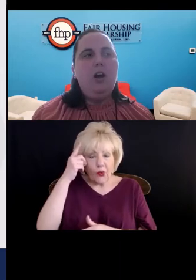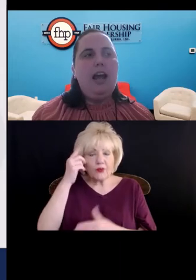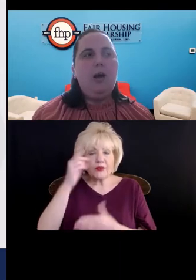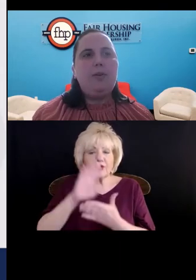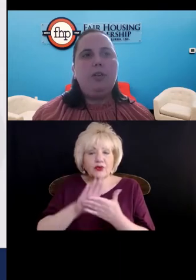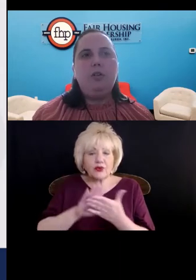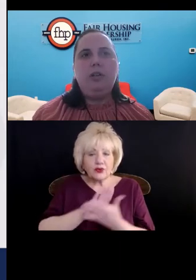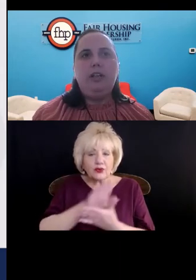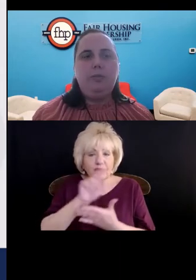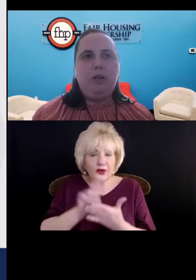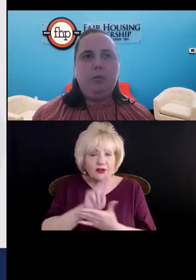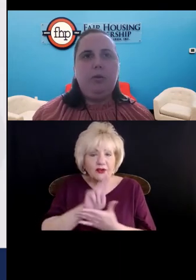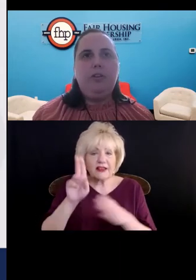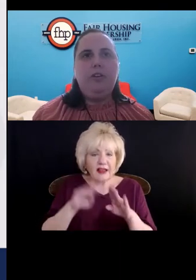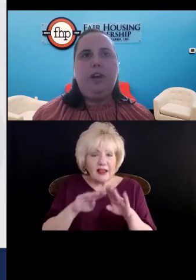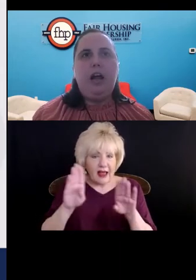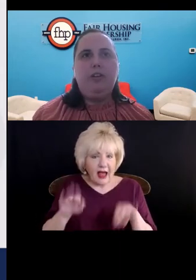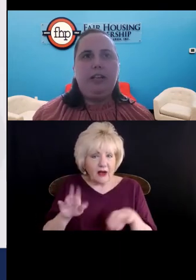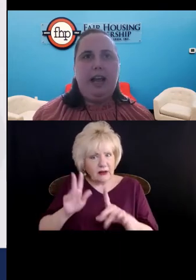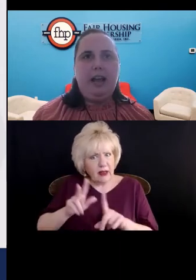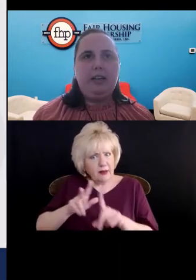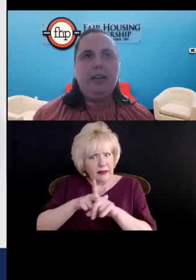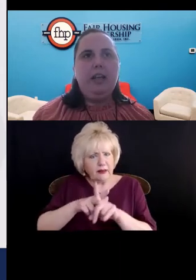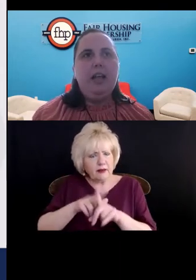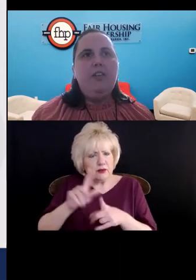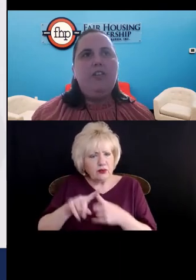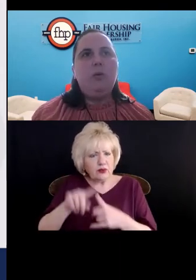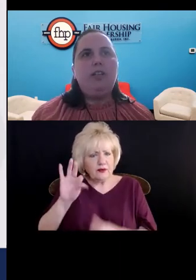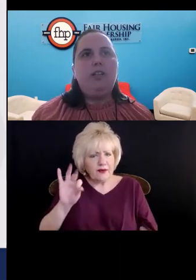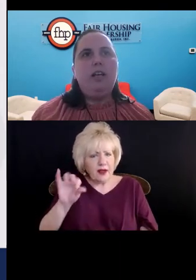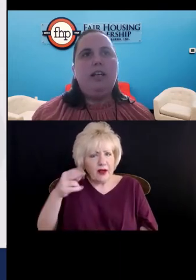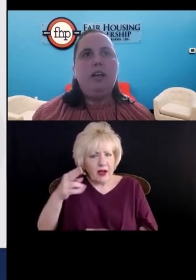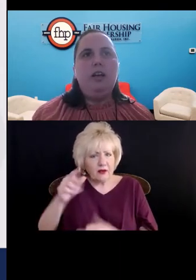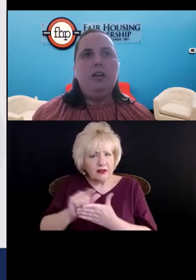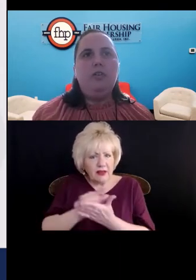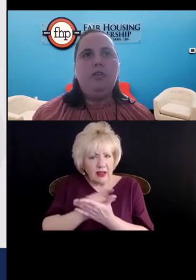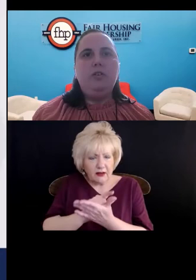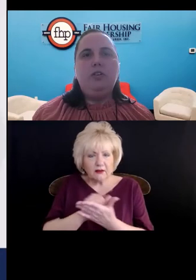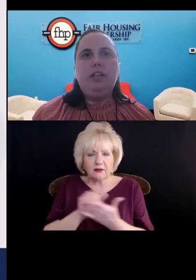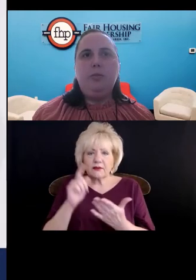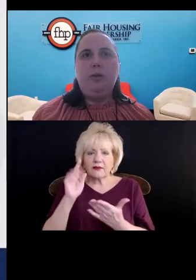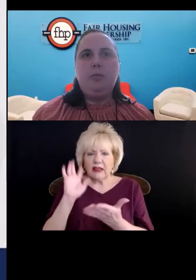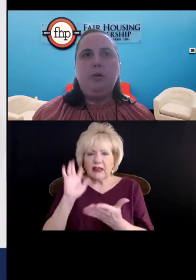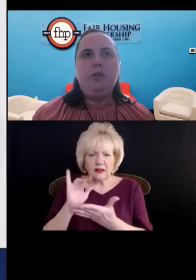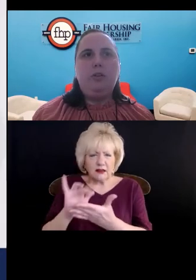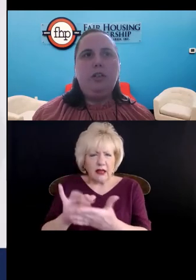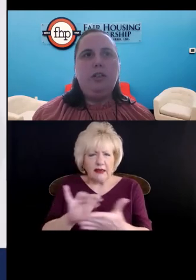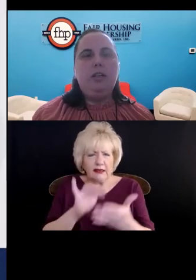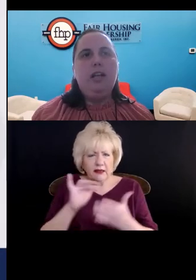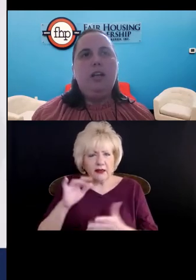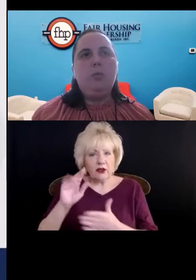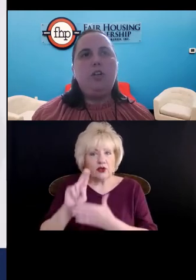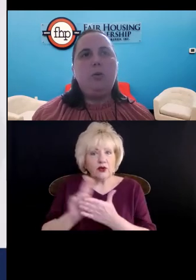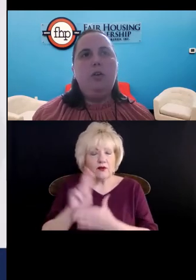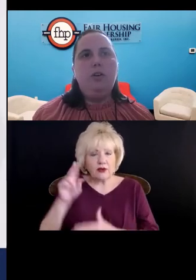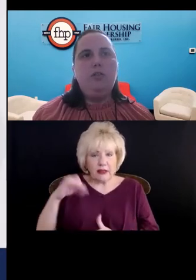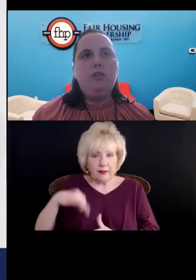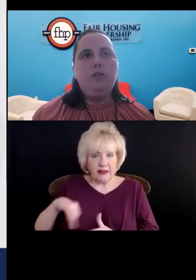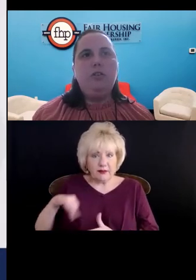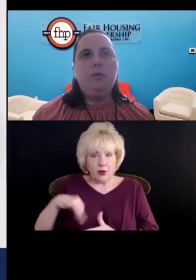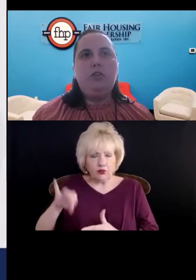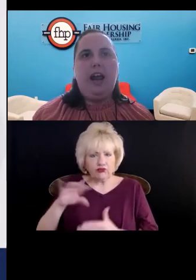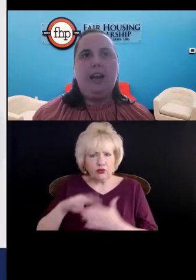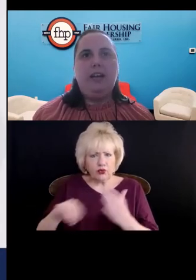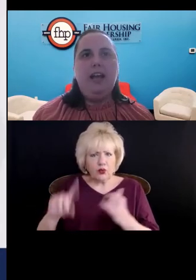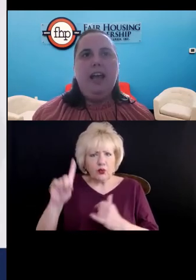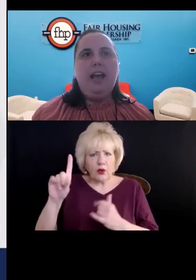are absolutely applicable to the Fair Housing Act. There was a study done of University of Pittsburgh students in which 1,200